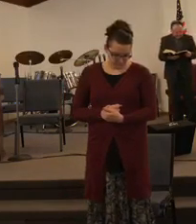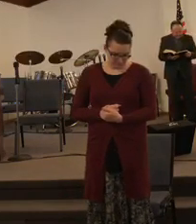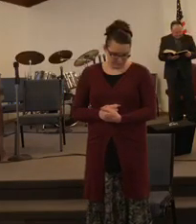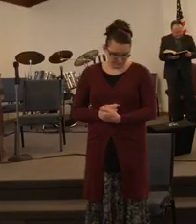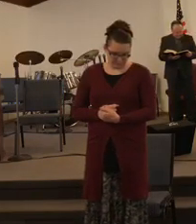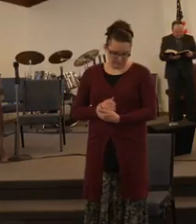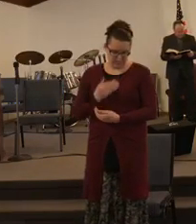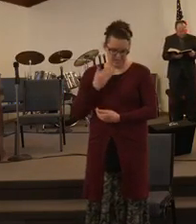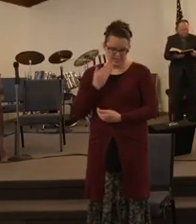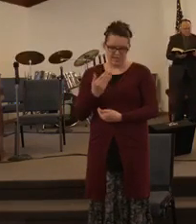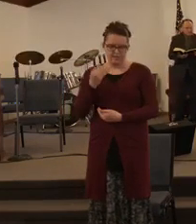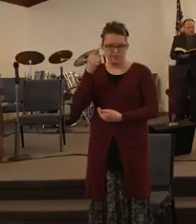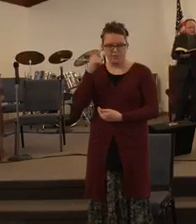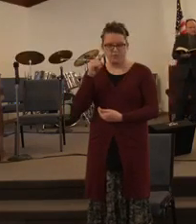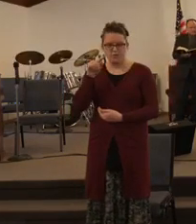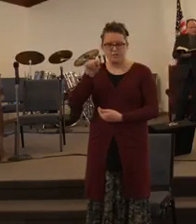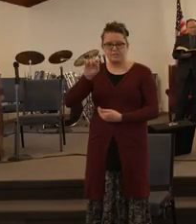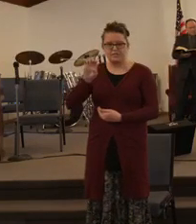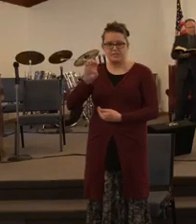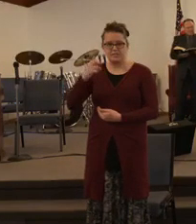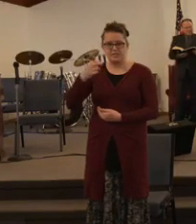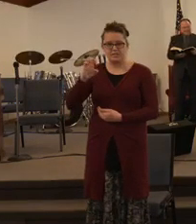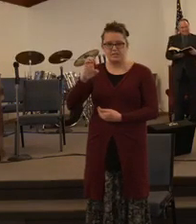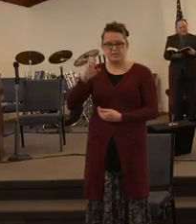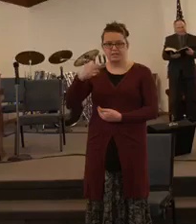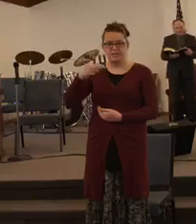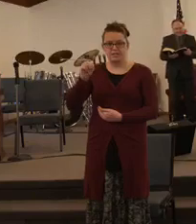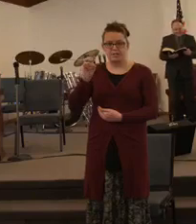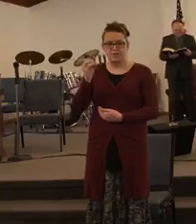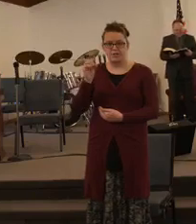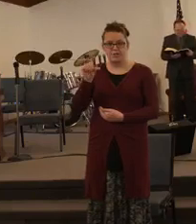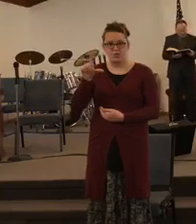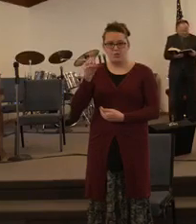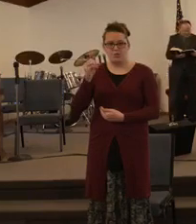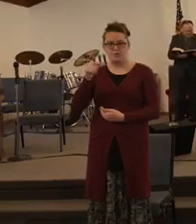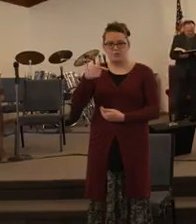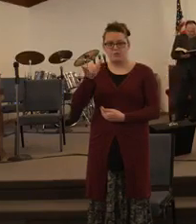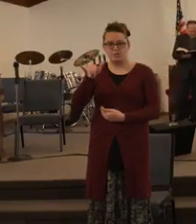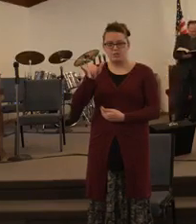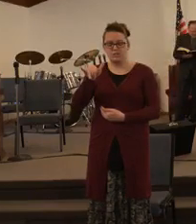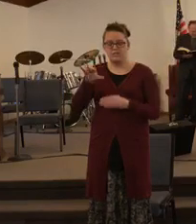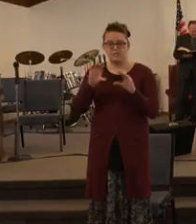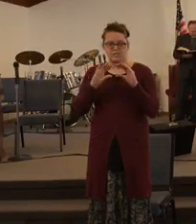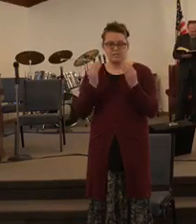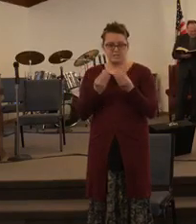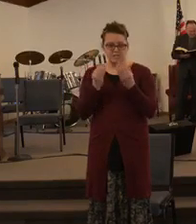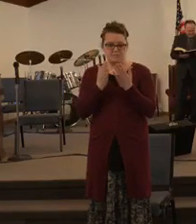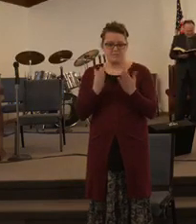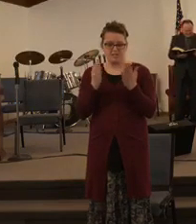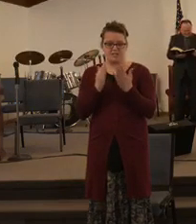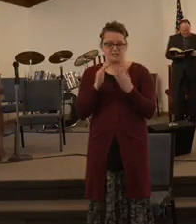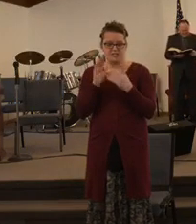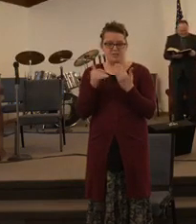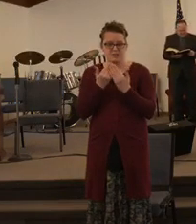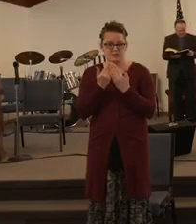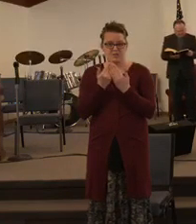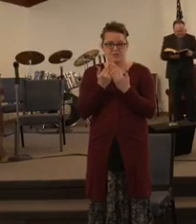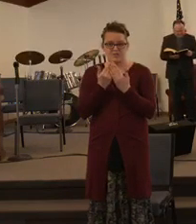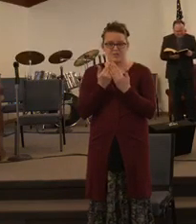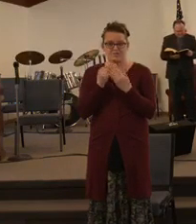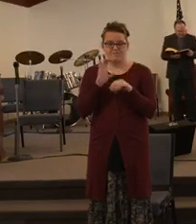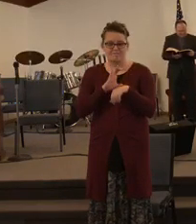technology team that's here tonight. It's been here every service. I appreciate